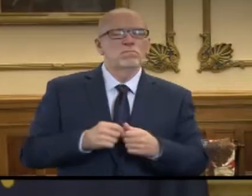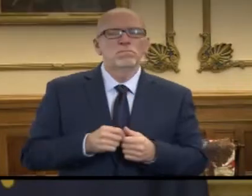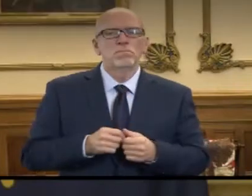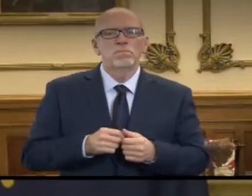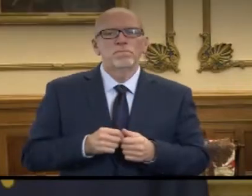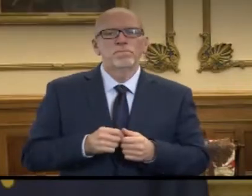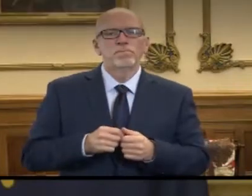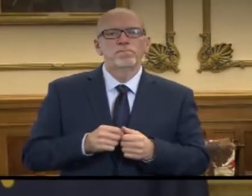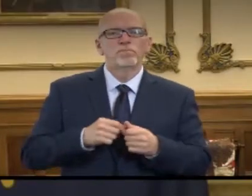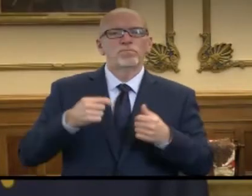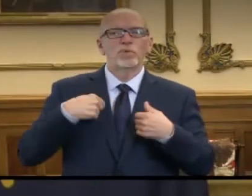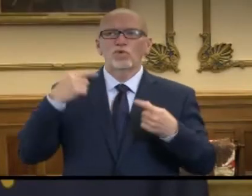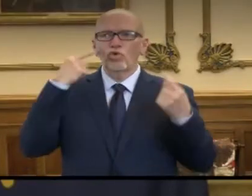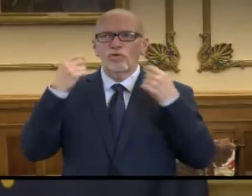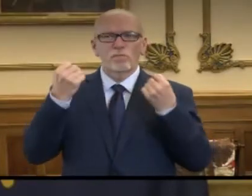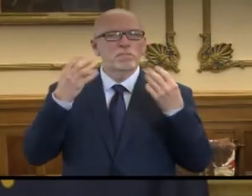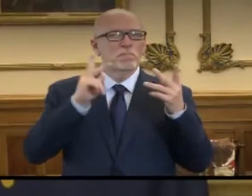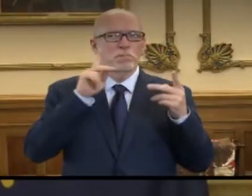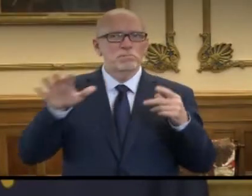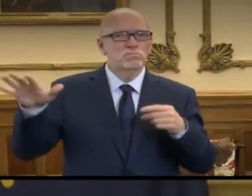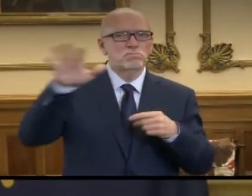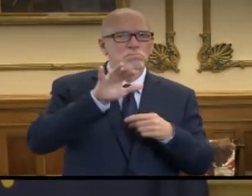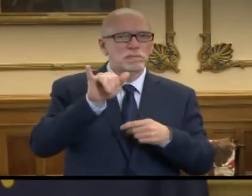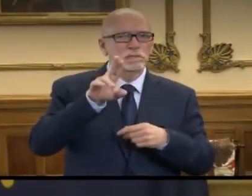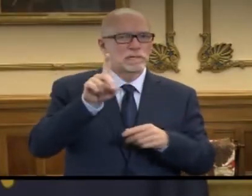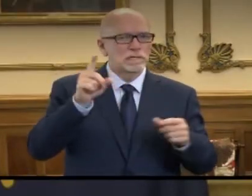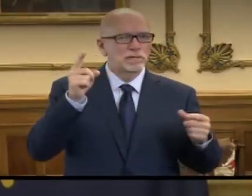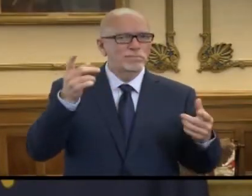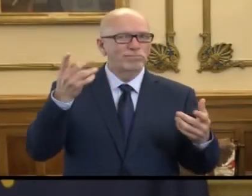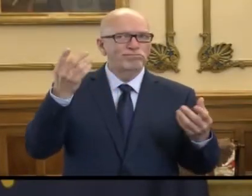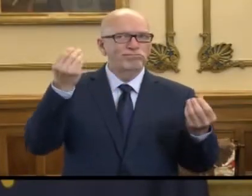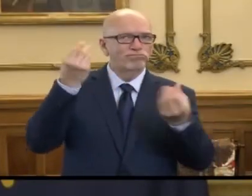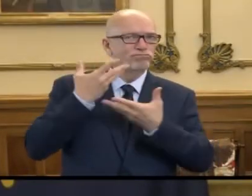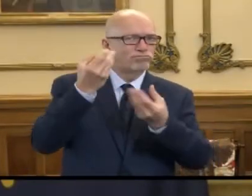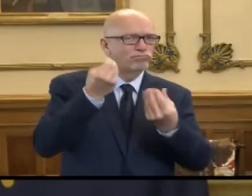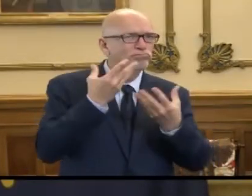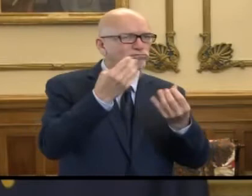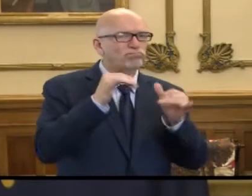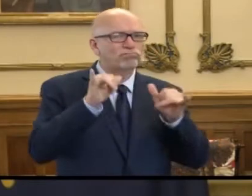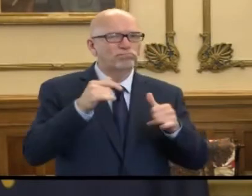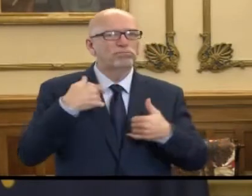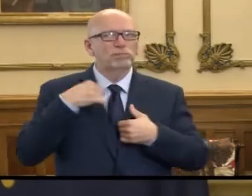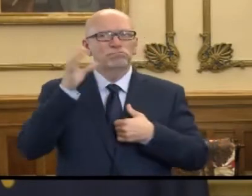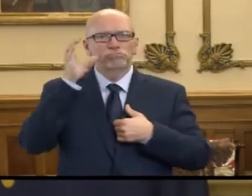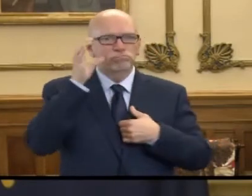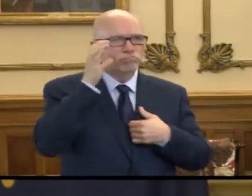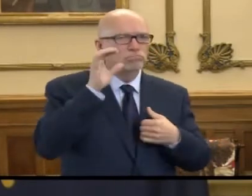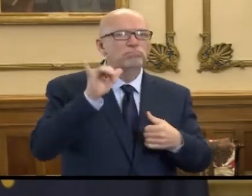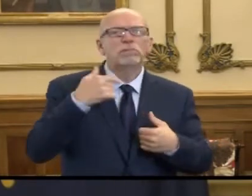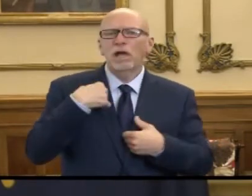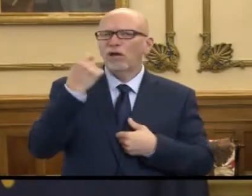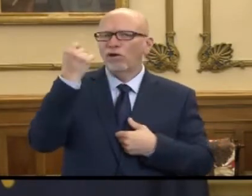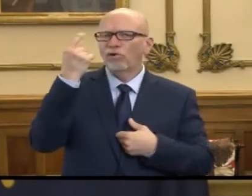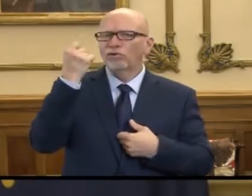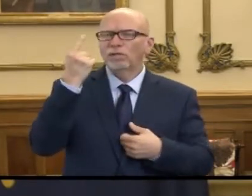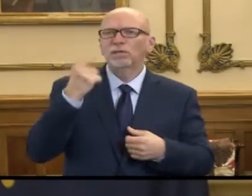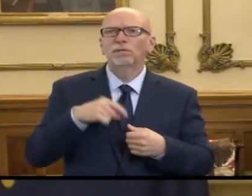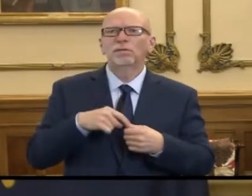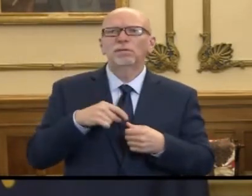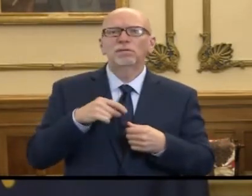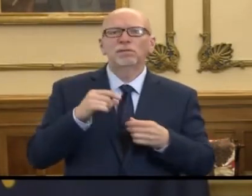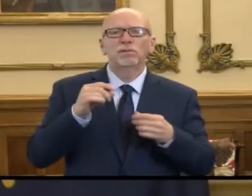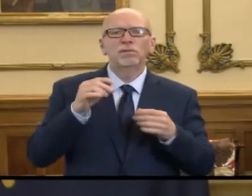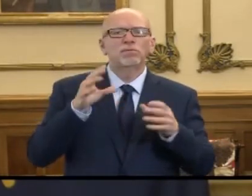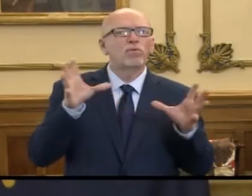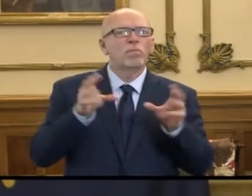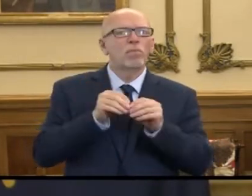We've heard from many Hoosiers across the state of Indiana, and I certainly and personally understand that there is